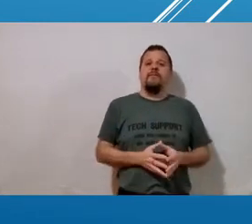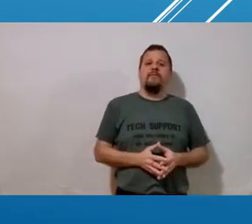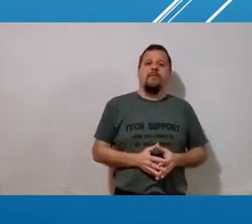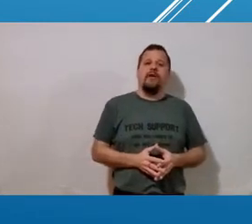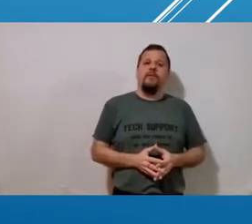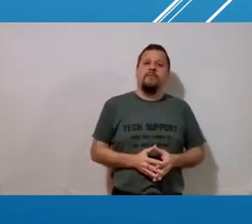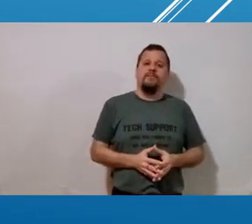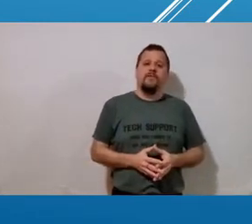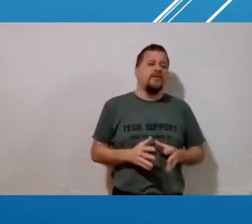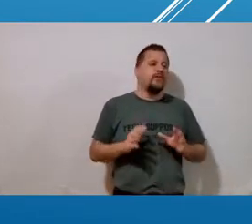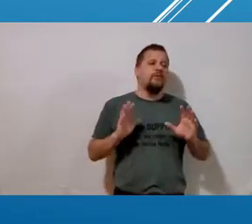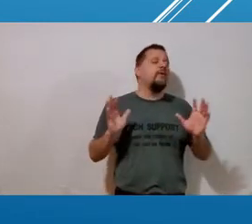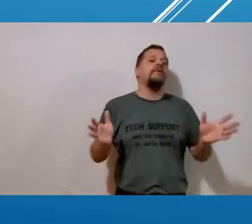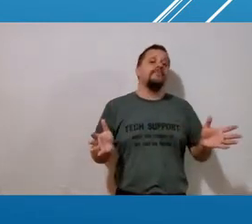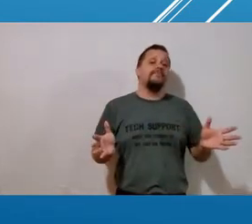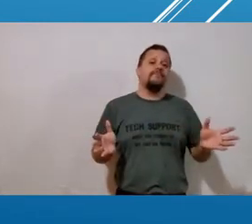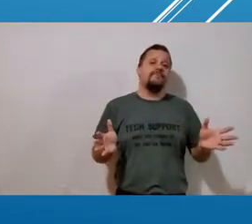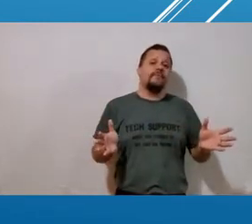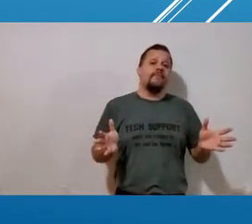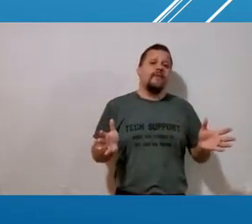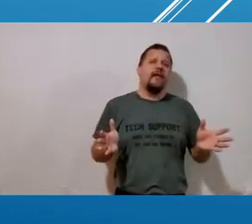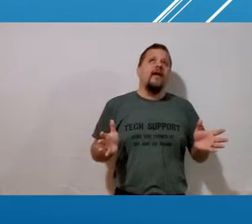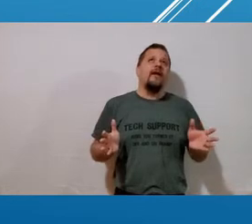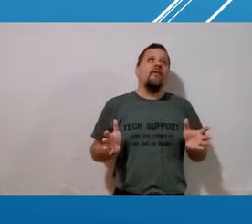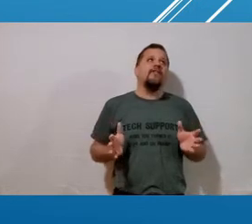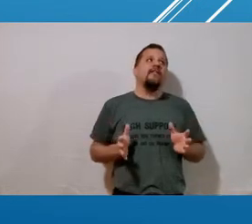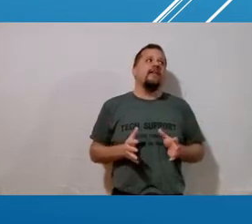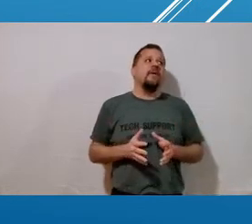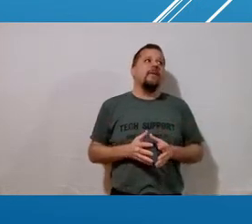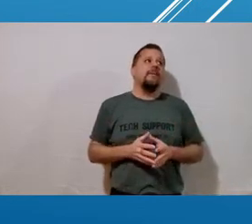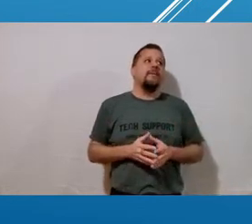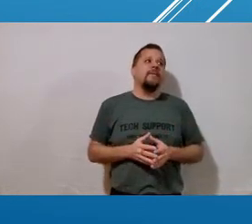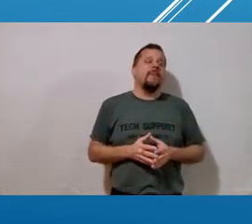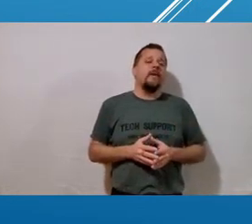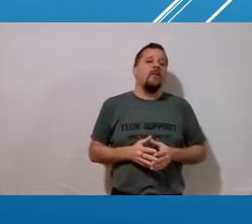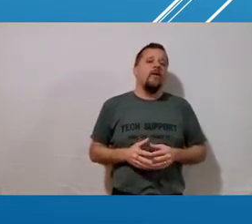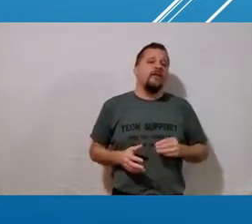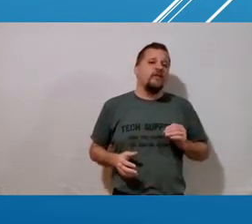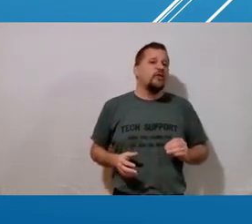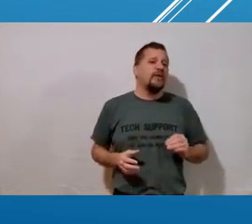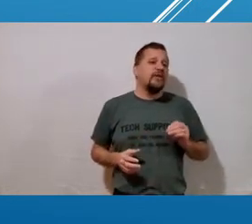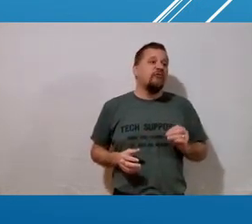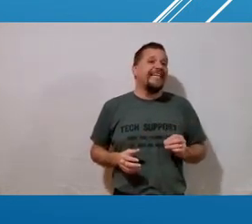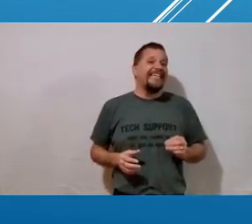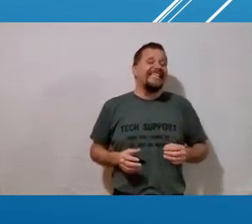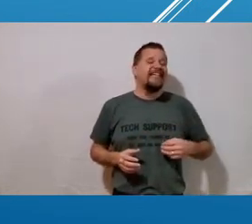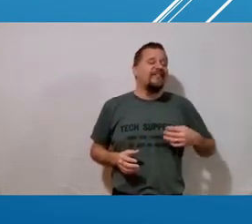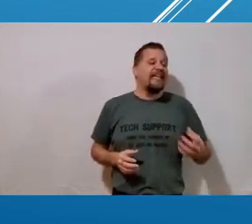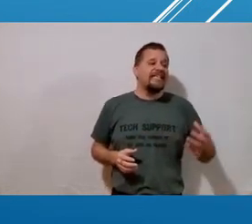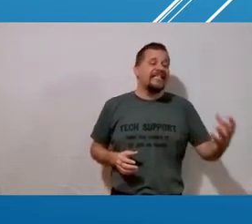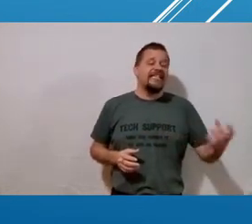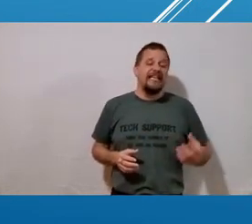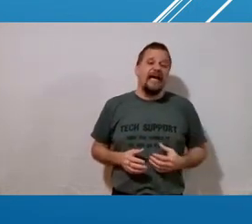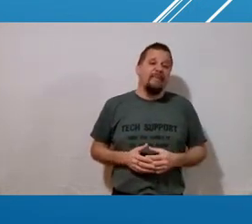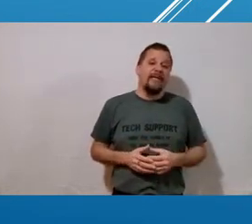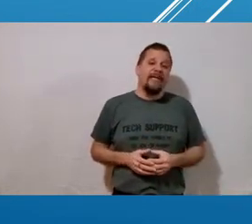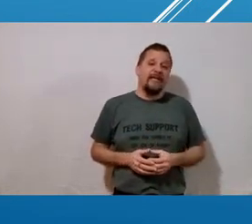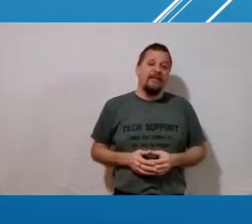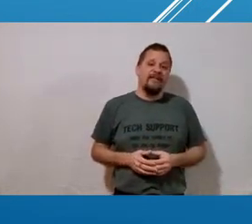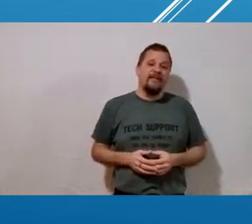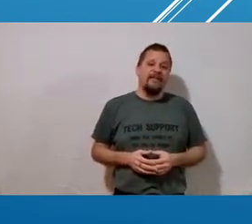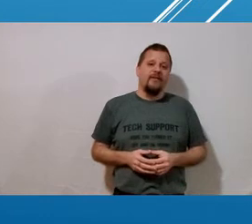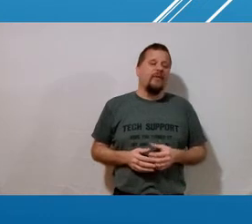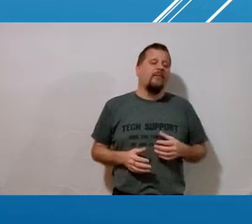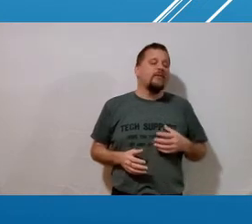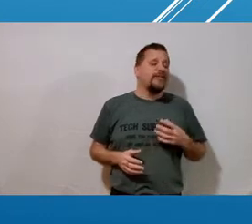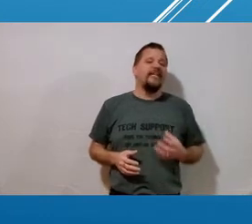never met before you don't know and i want you to think about what are the two ingredients that if they existed in that